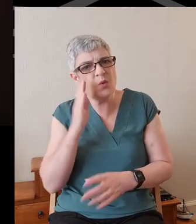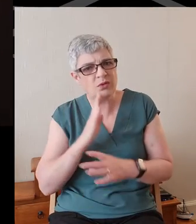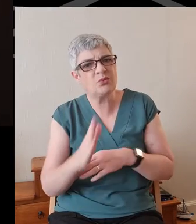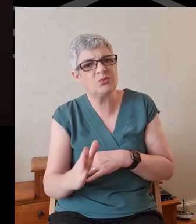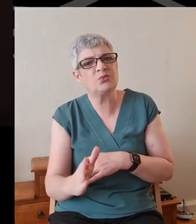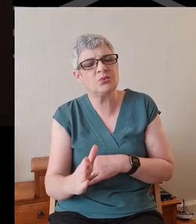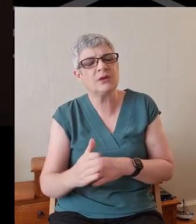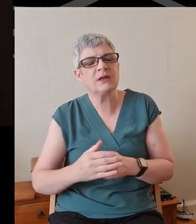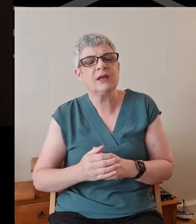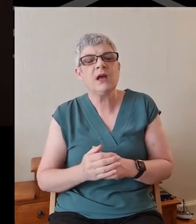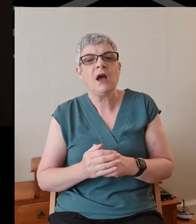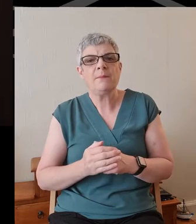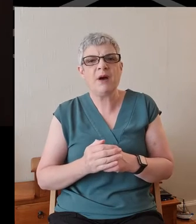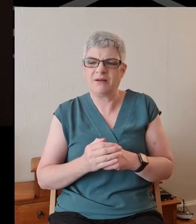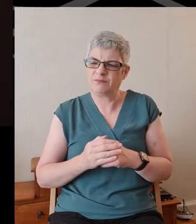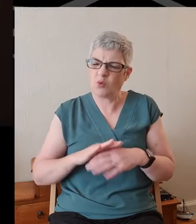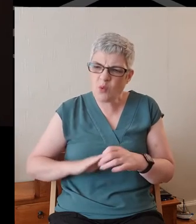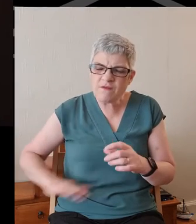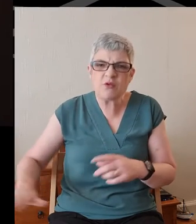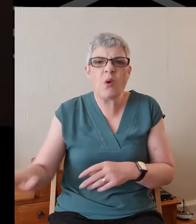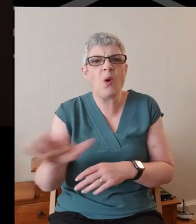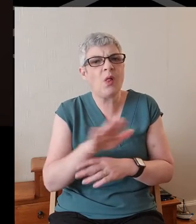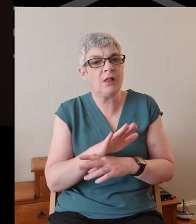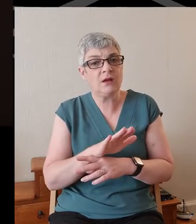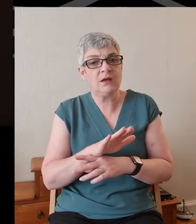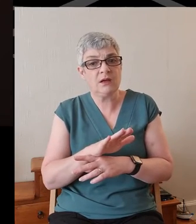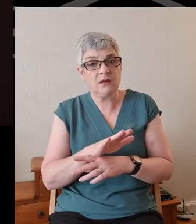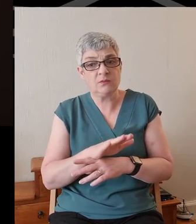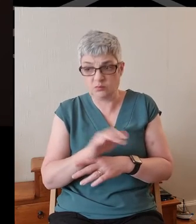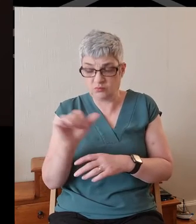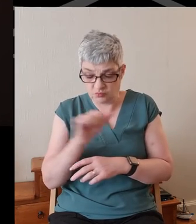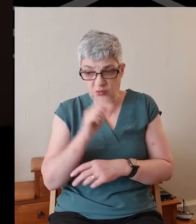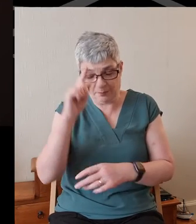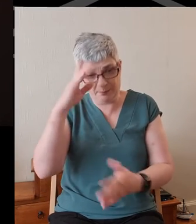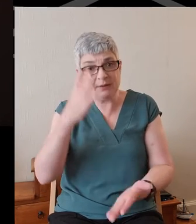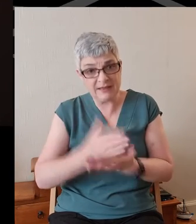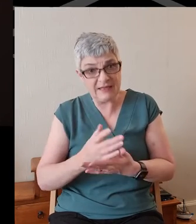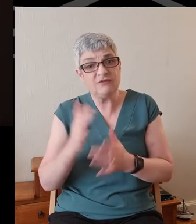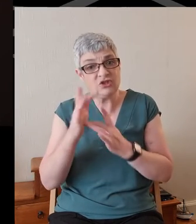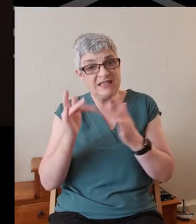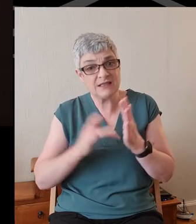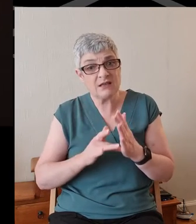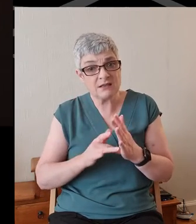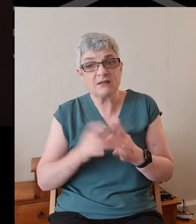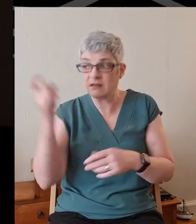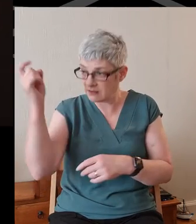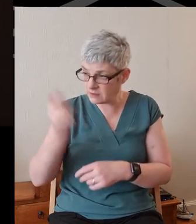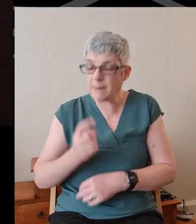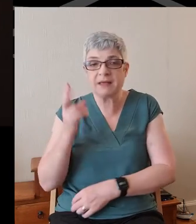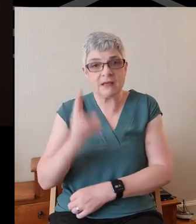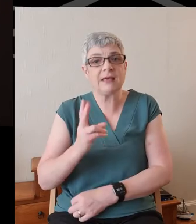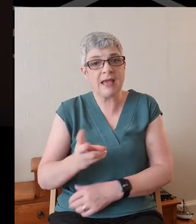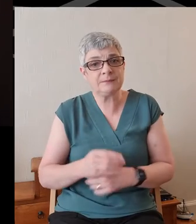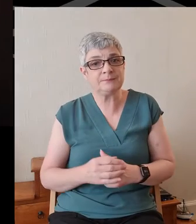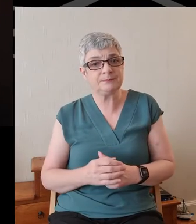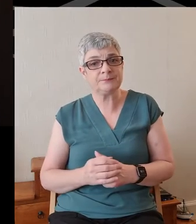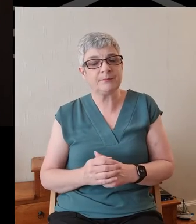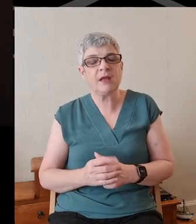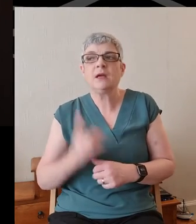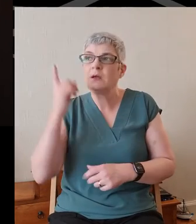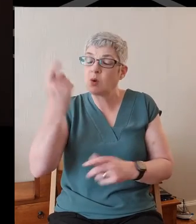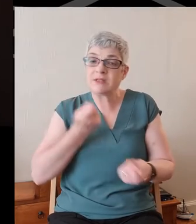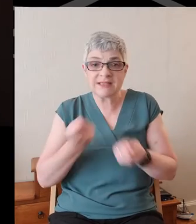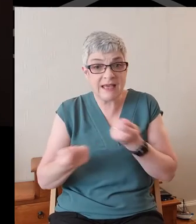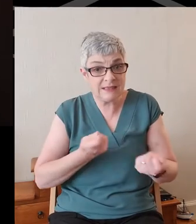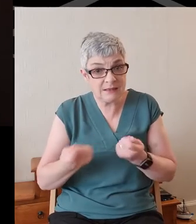But the overall shape is not in doubt if we believe Jesus. He is coming again. The kingdom of God